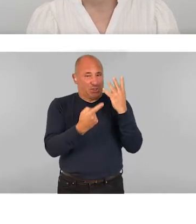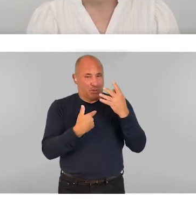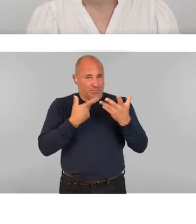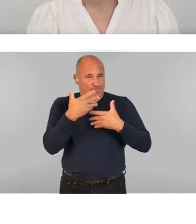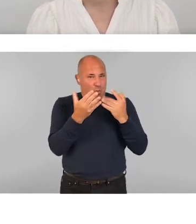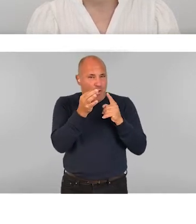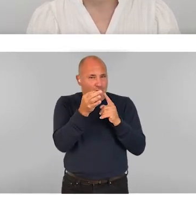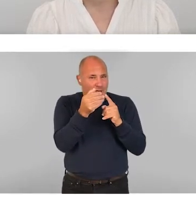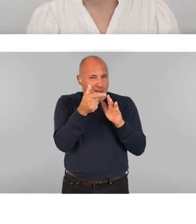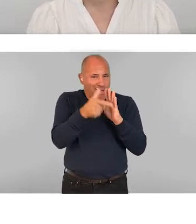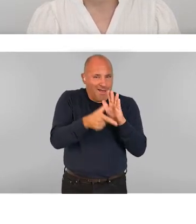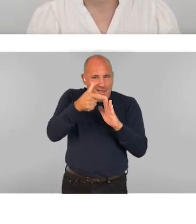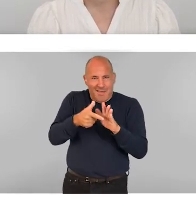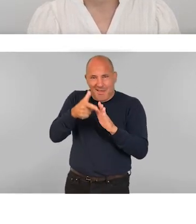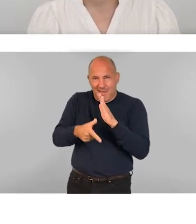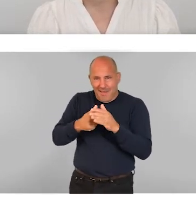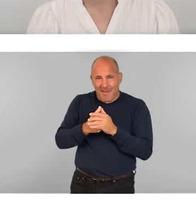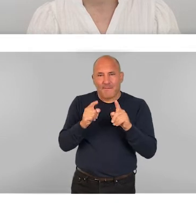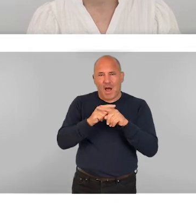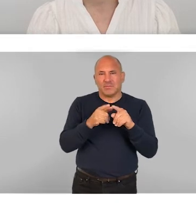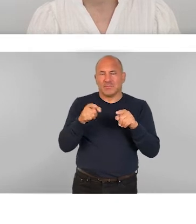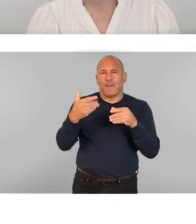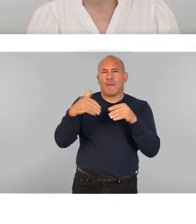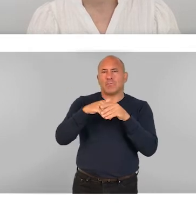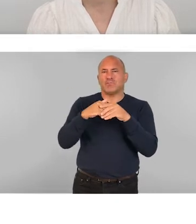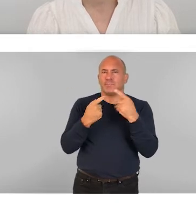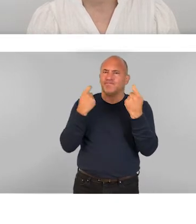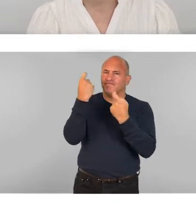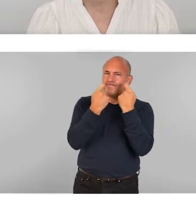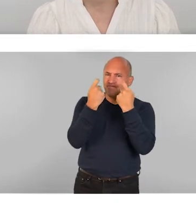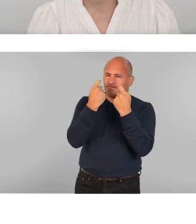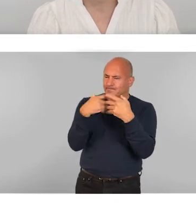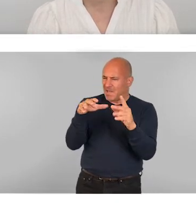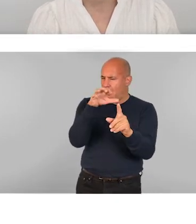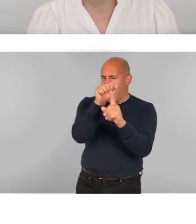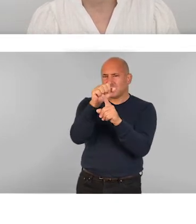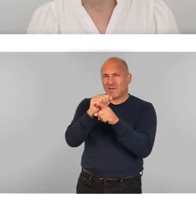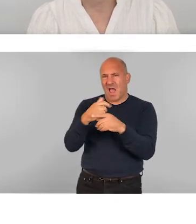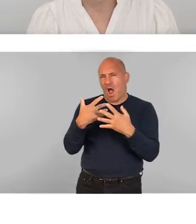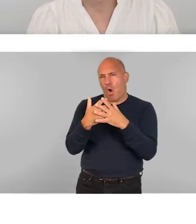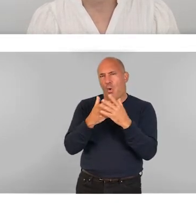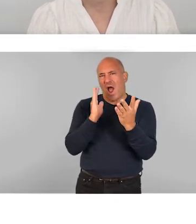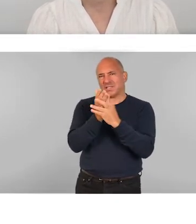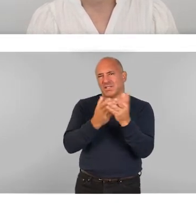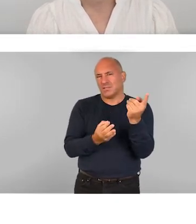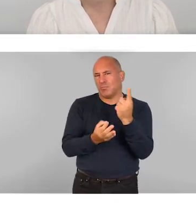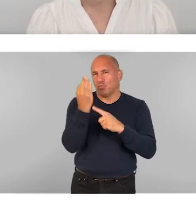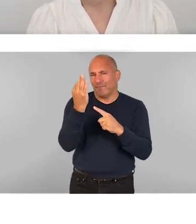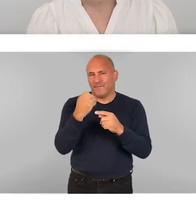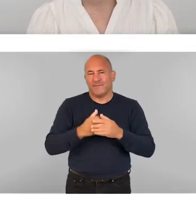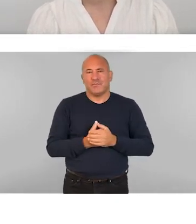detail, along with some of the considerations that participants identified to improve access surrounding these areas.